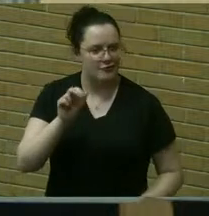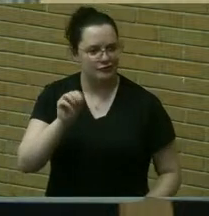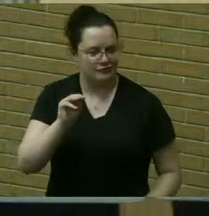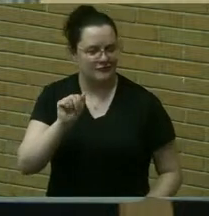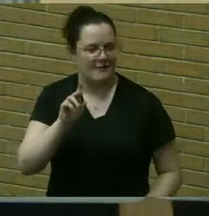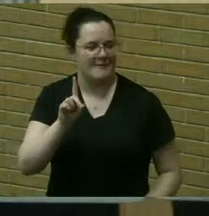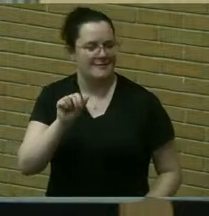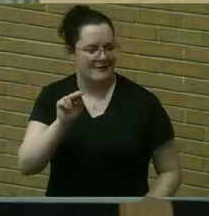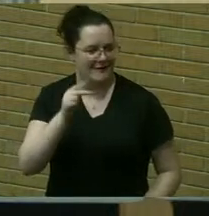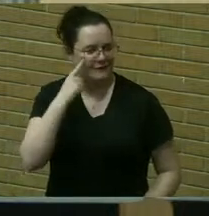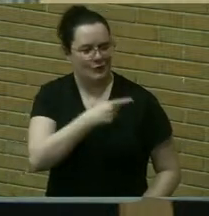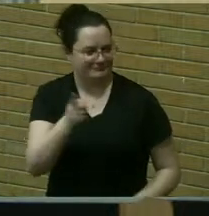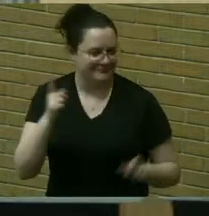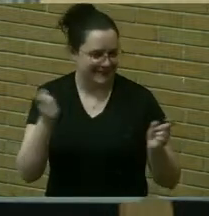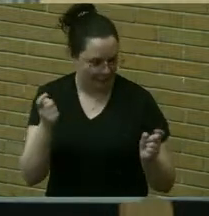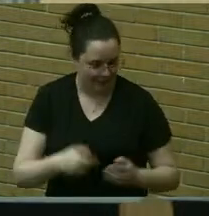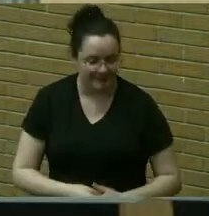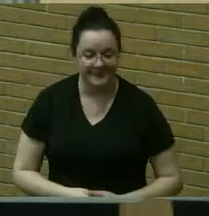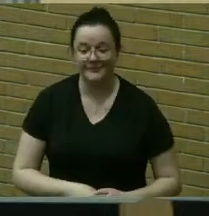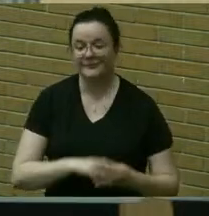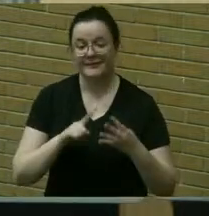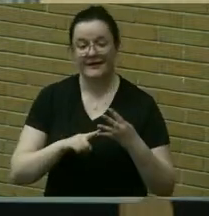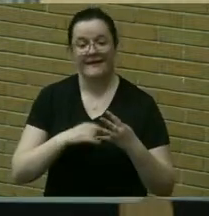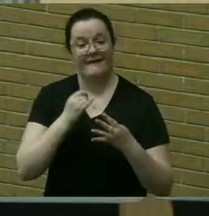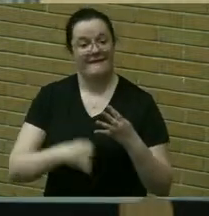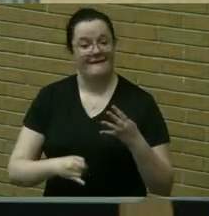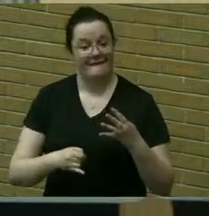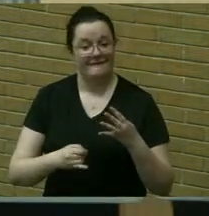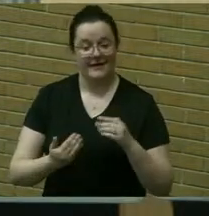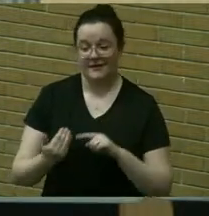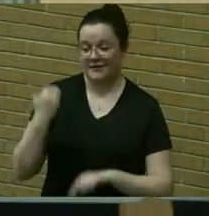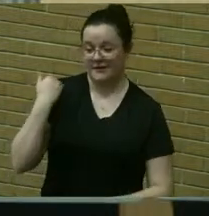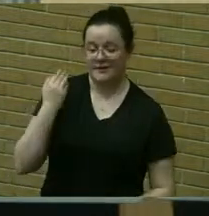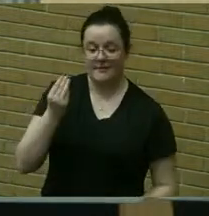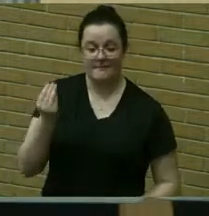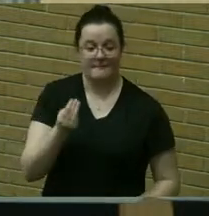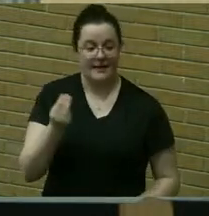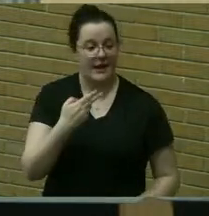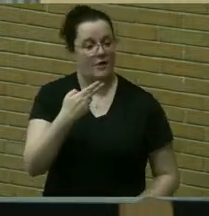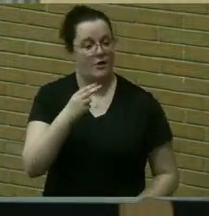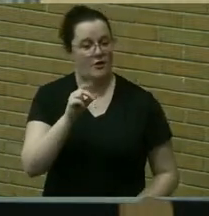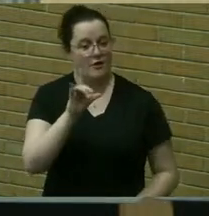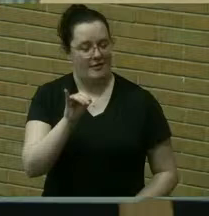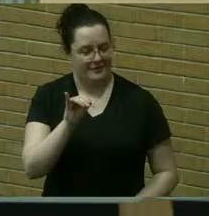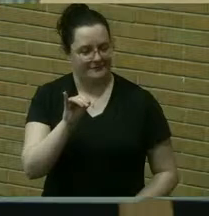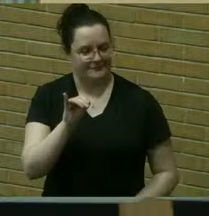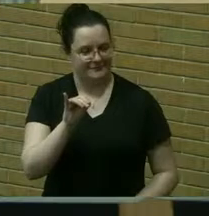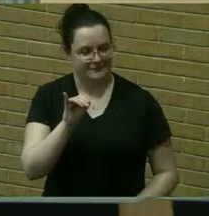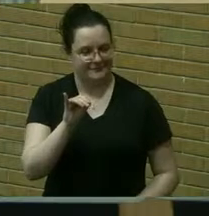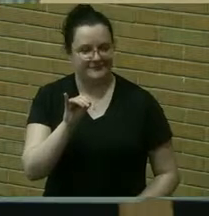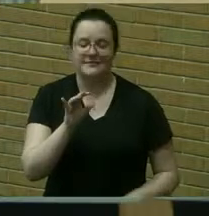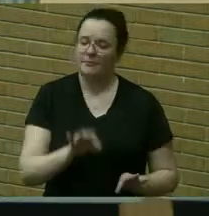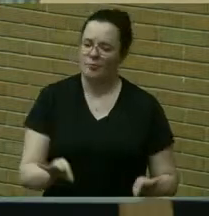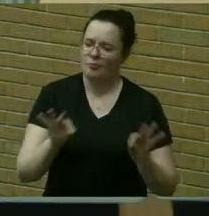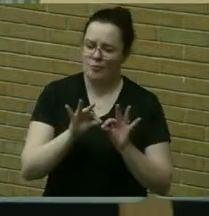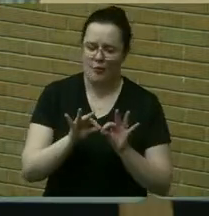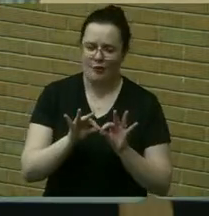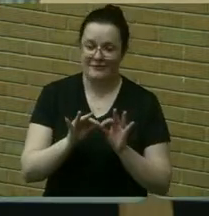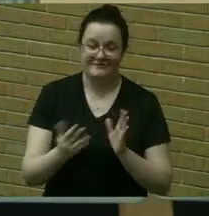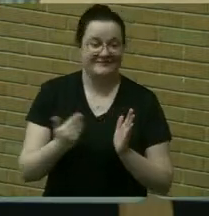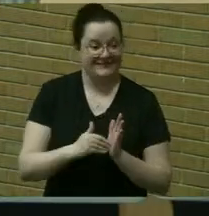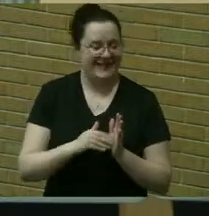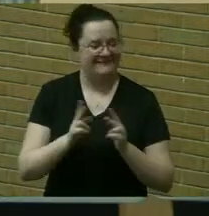of ramadan and finally this past monday was holly which is an important uh and again very